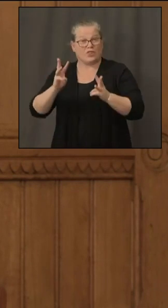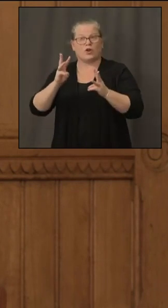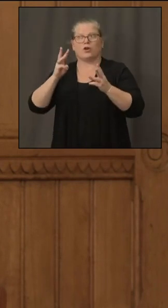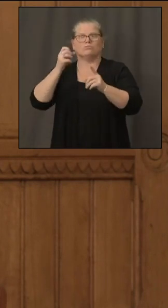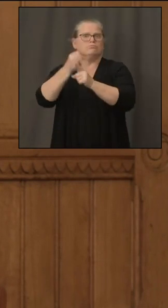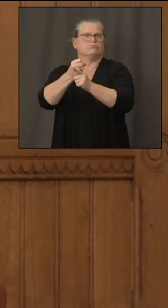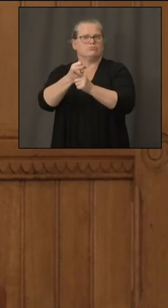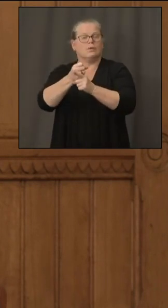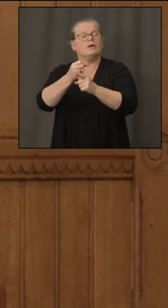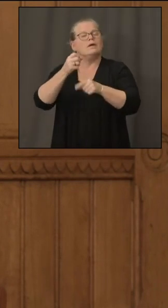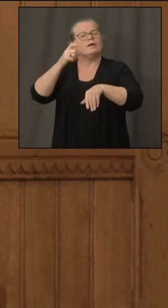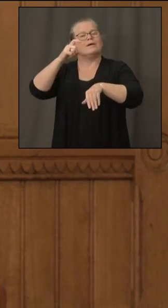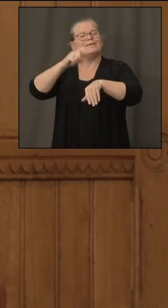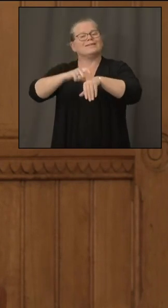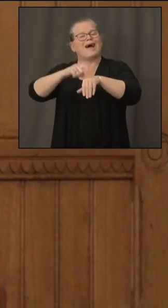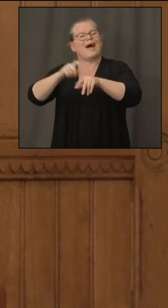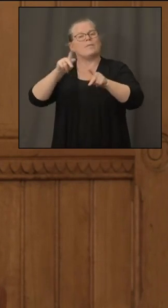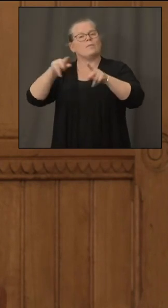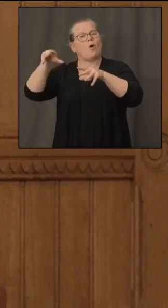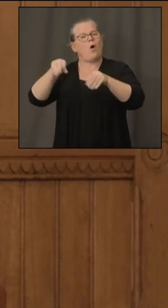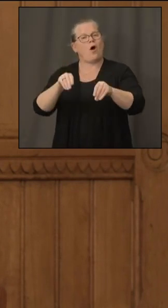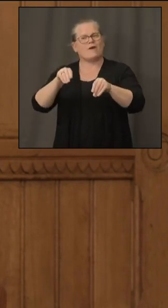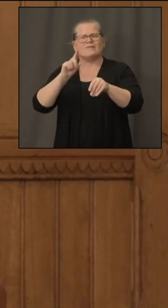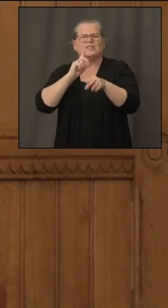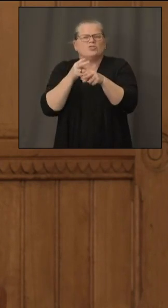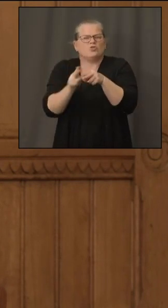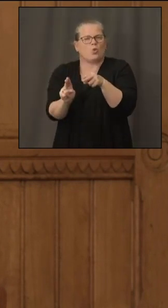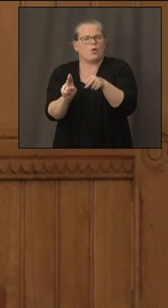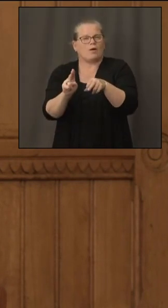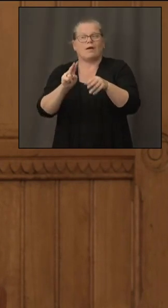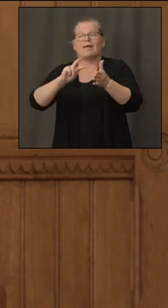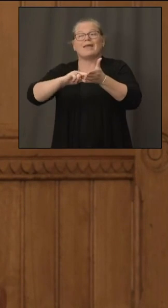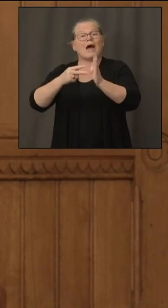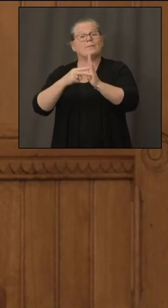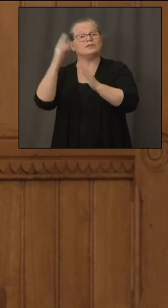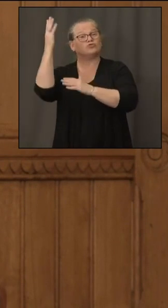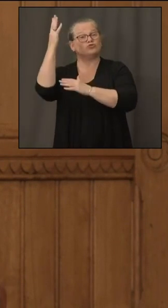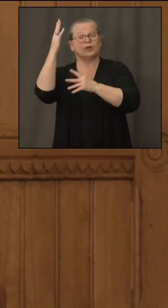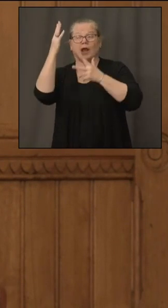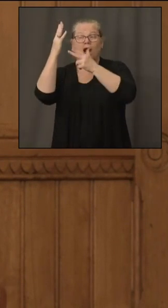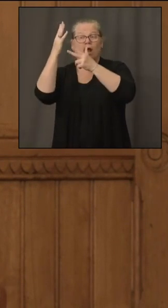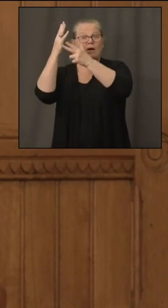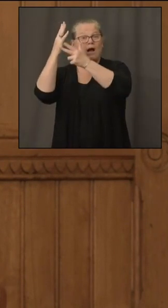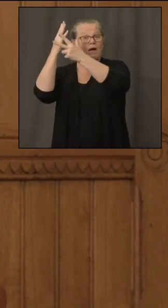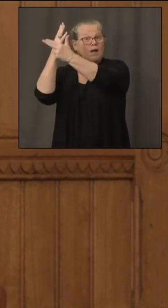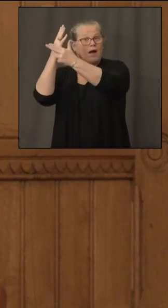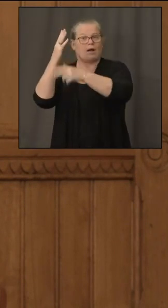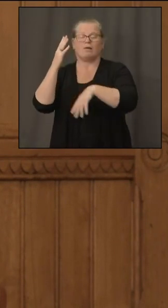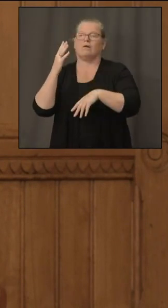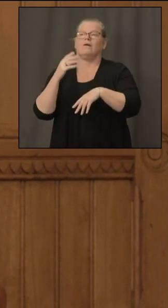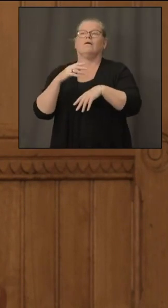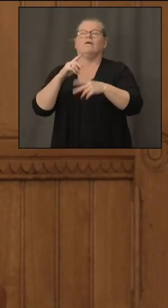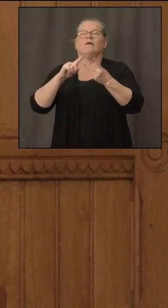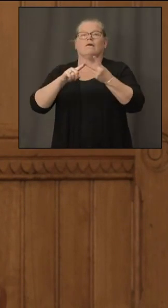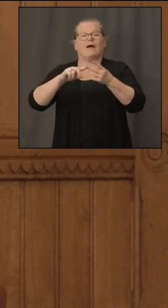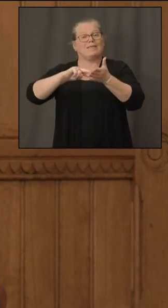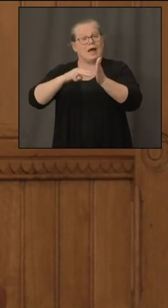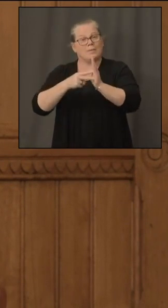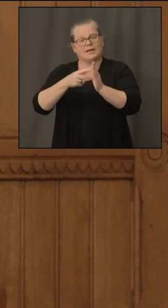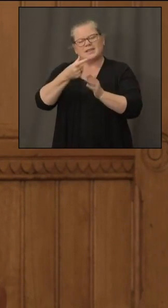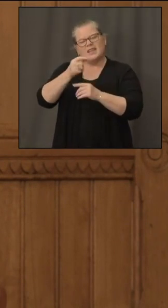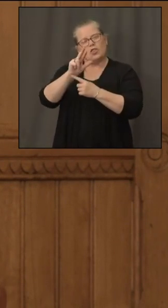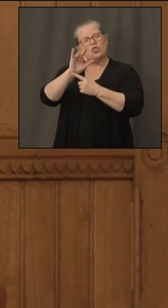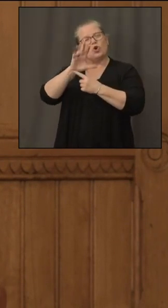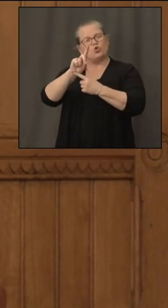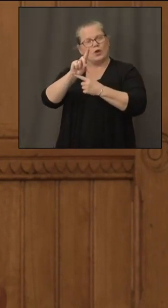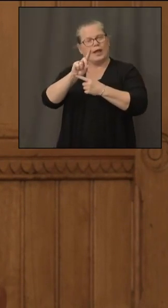is as short as possible that includes effective tree trimming it includes investments on the grid itself to